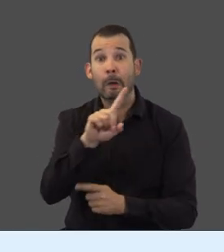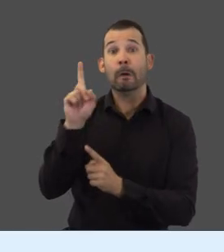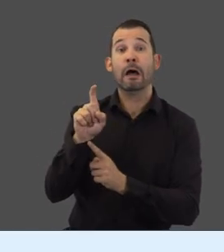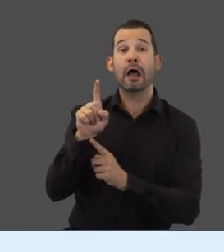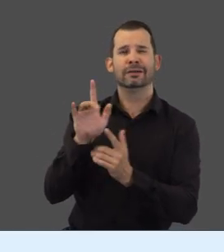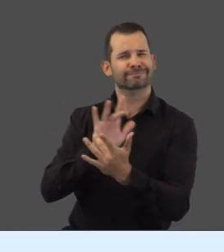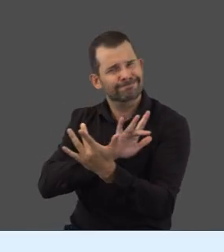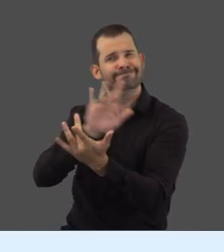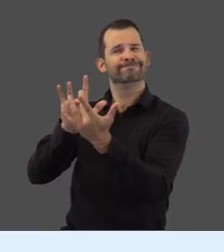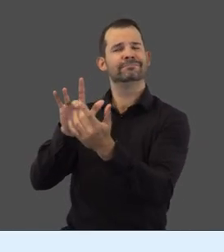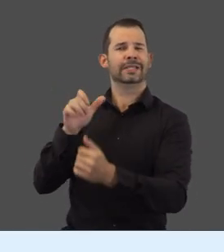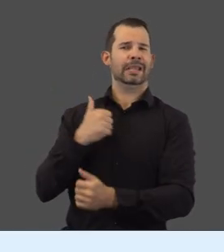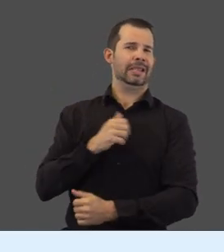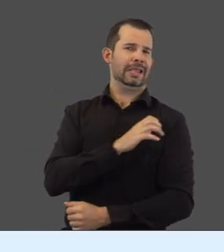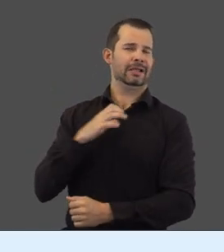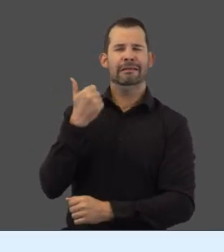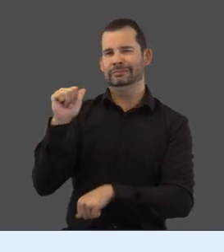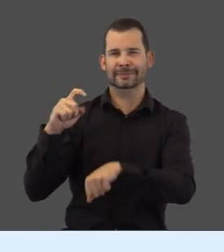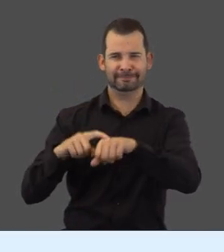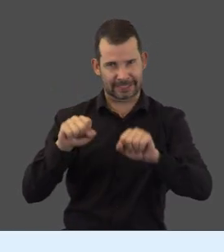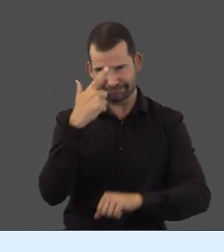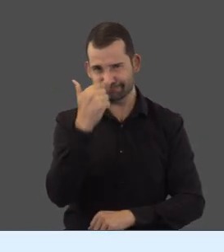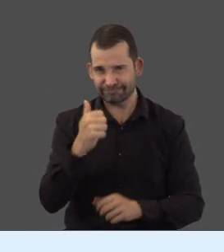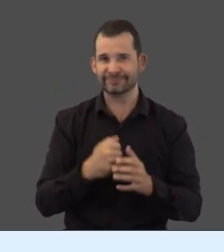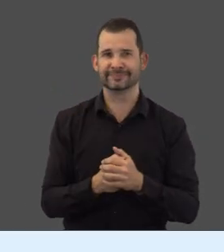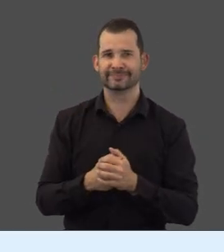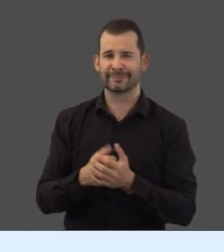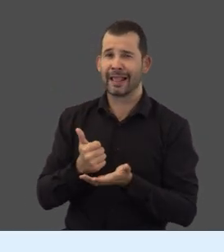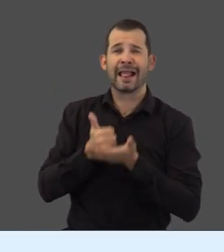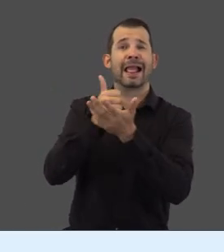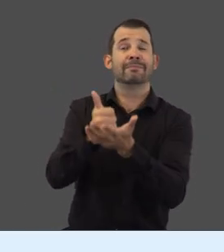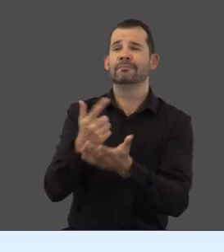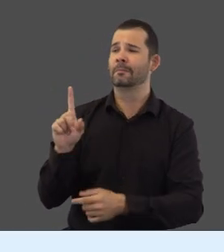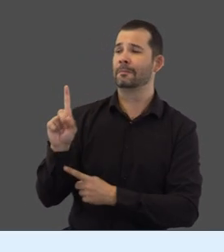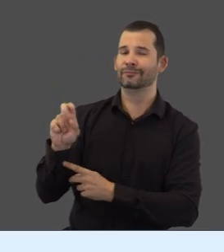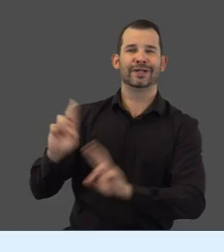reach out to the Canada Council anytime. Help is just a click away.